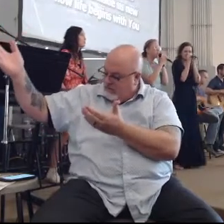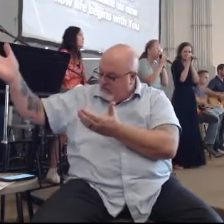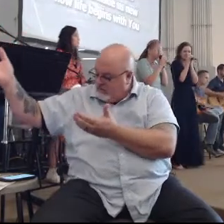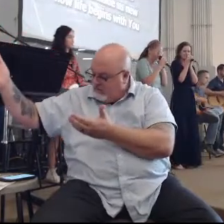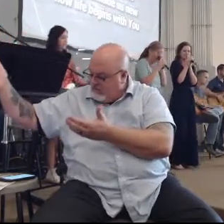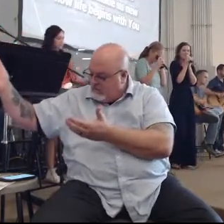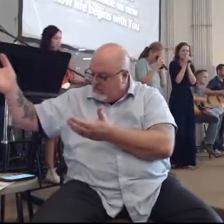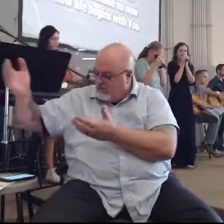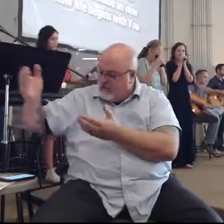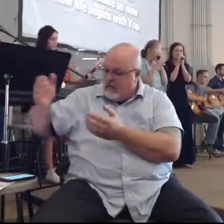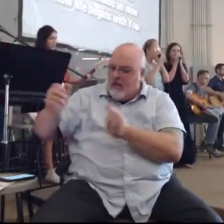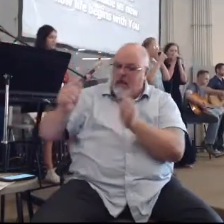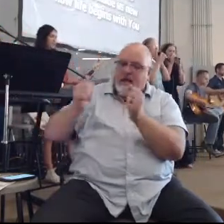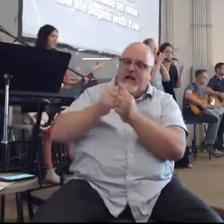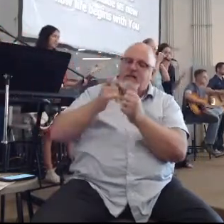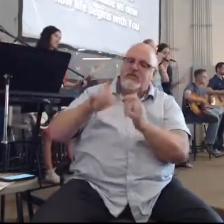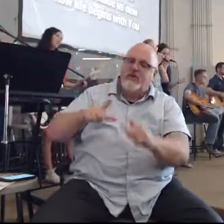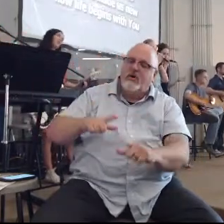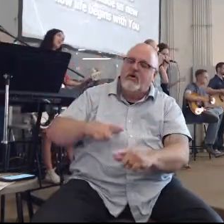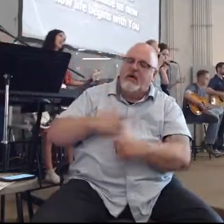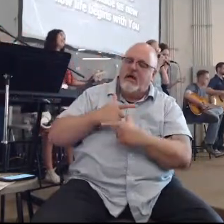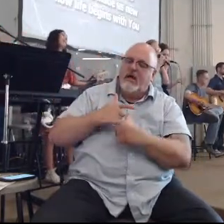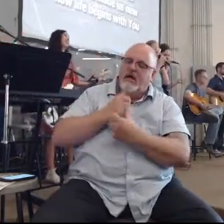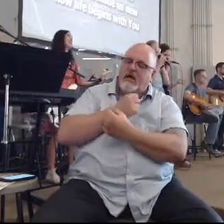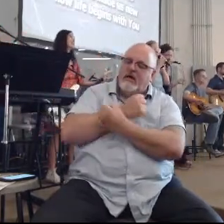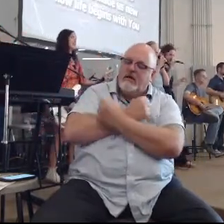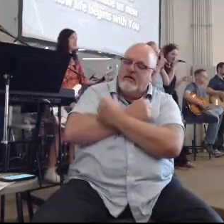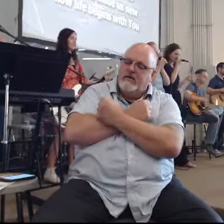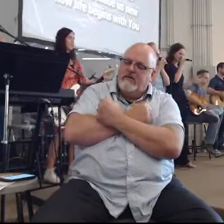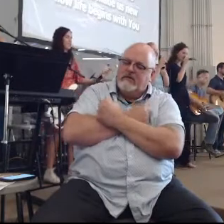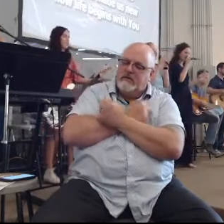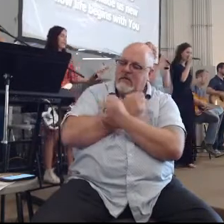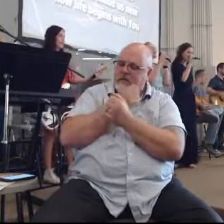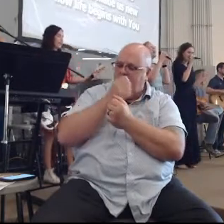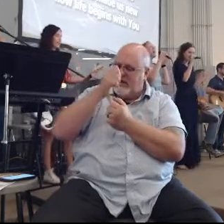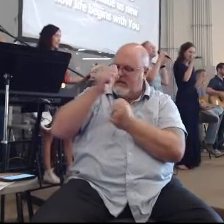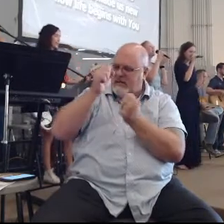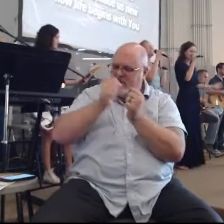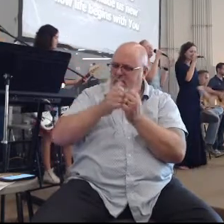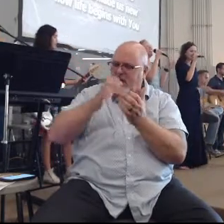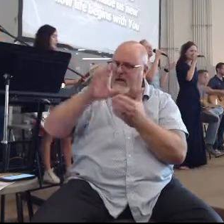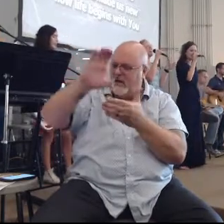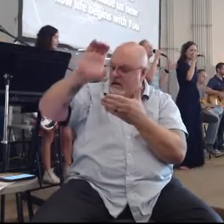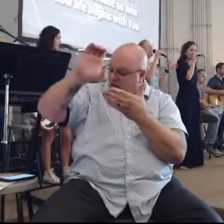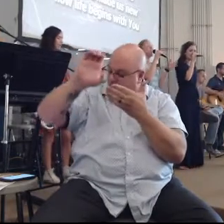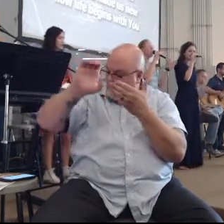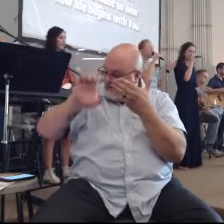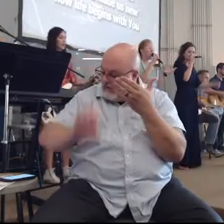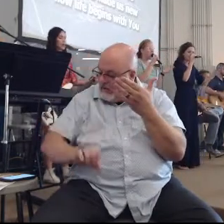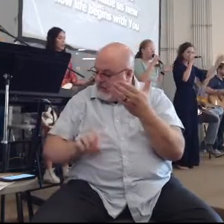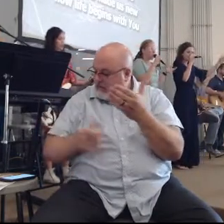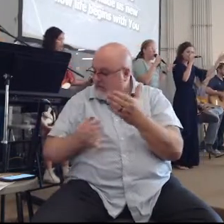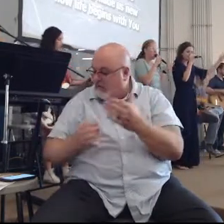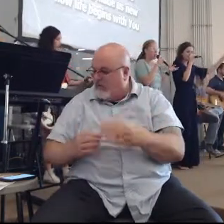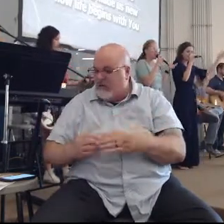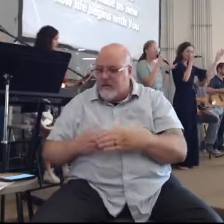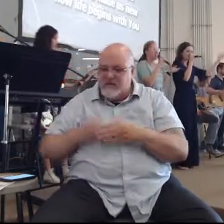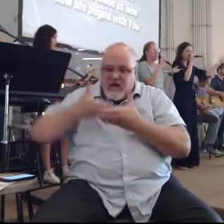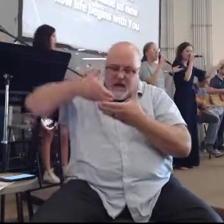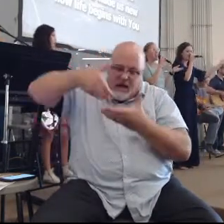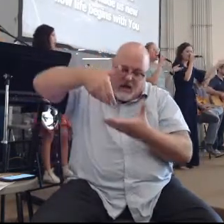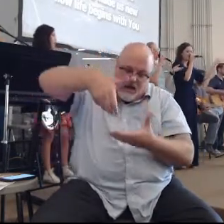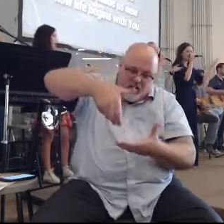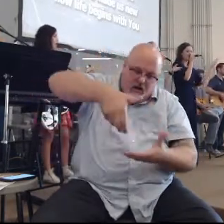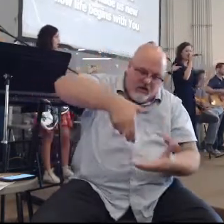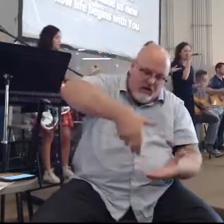I castled my